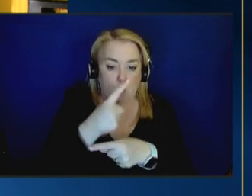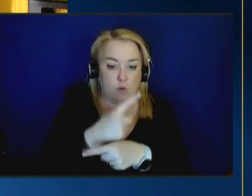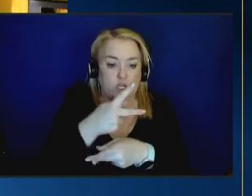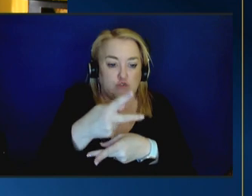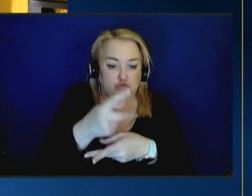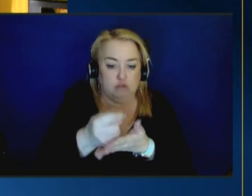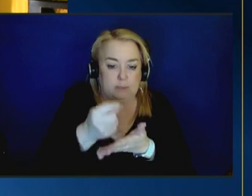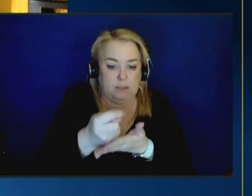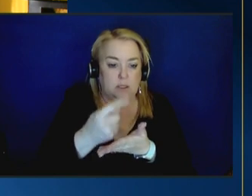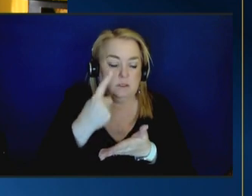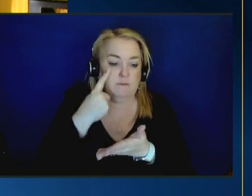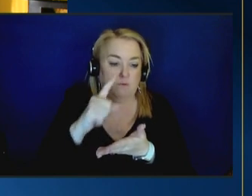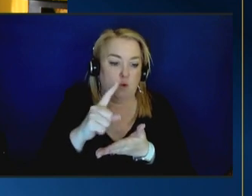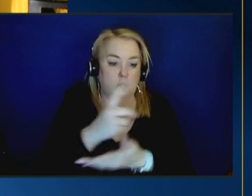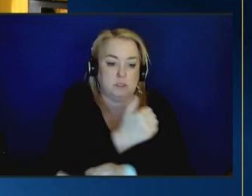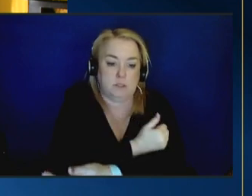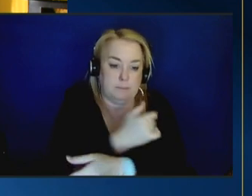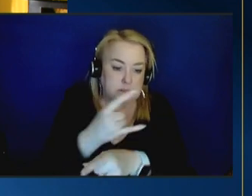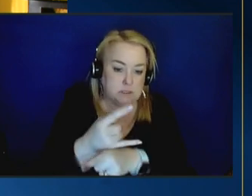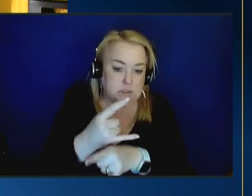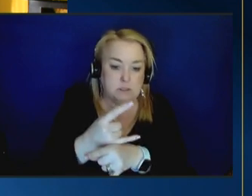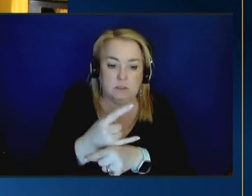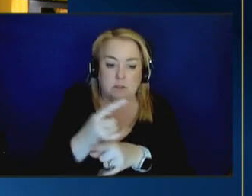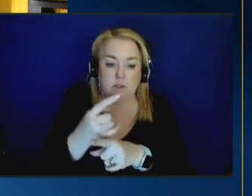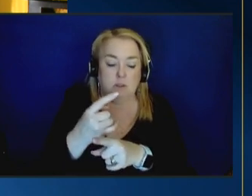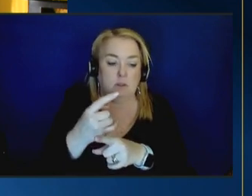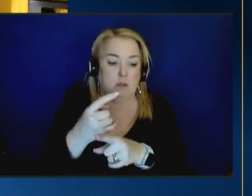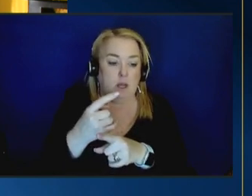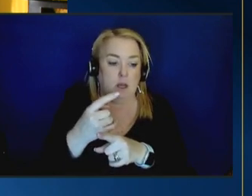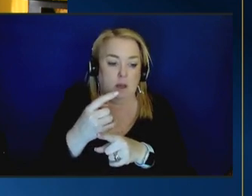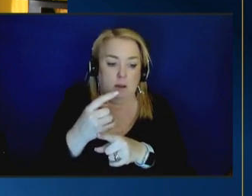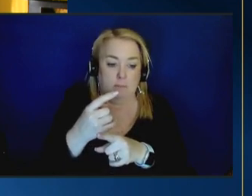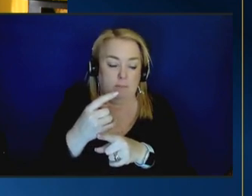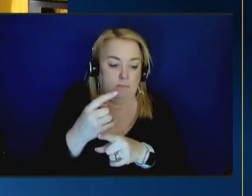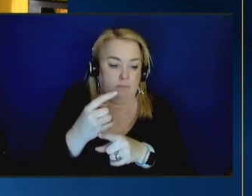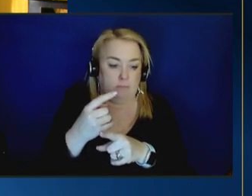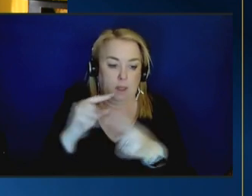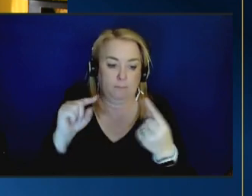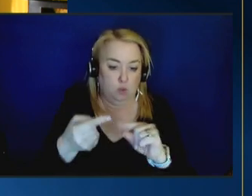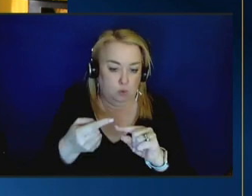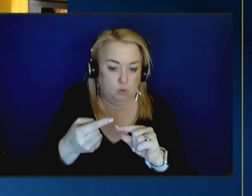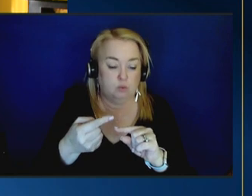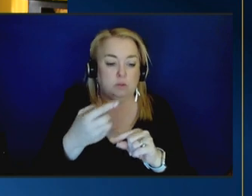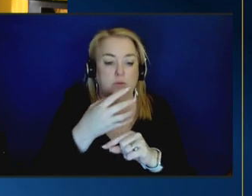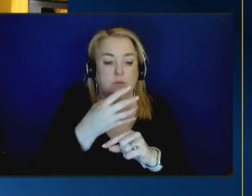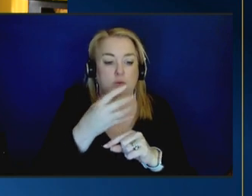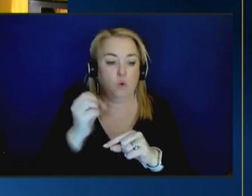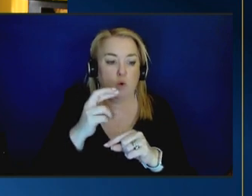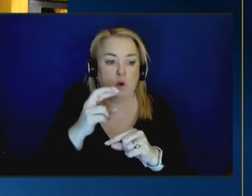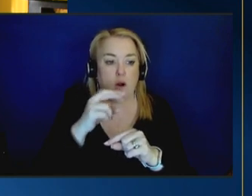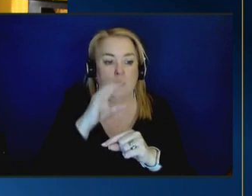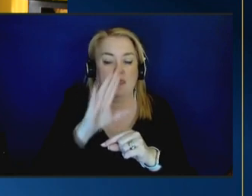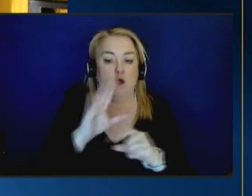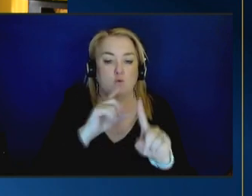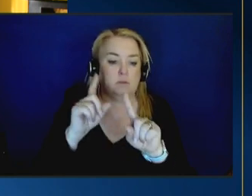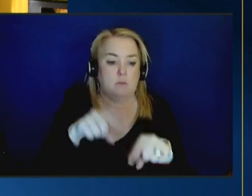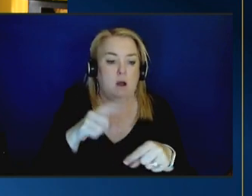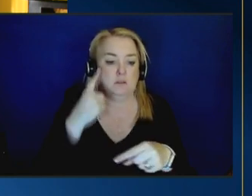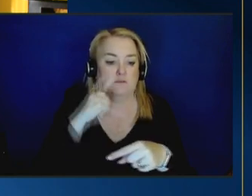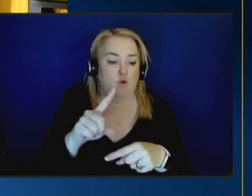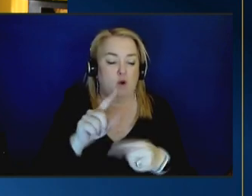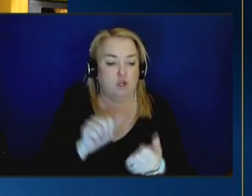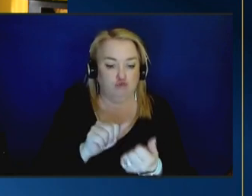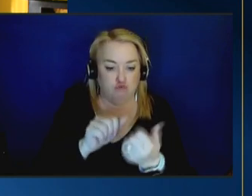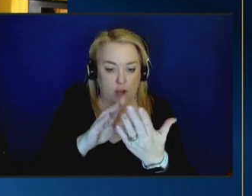like around substance abuse you also can find their responses to how do you address the mental health needs of substance